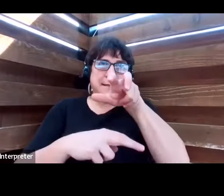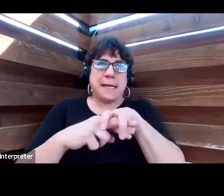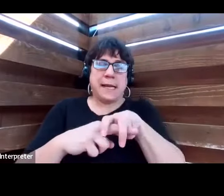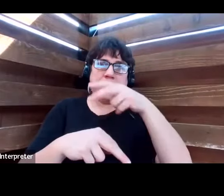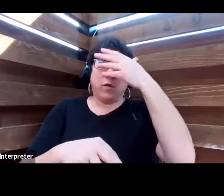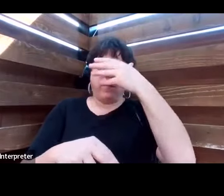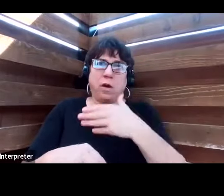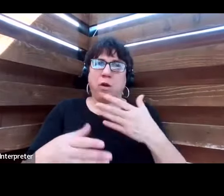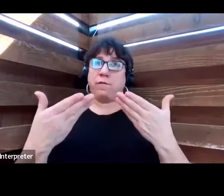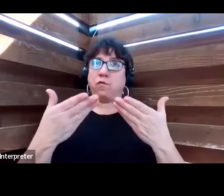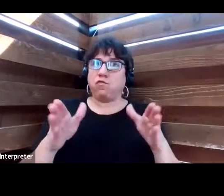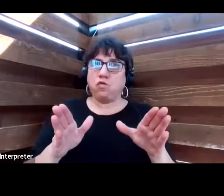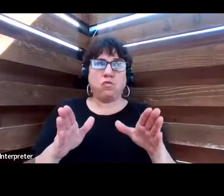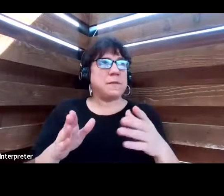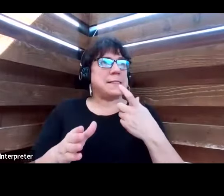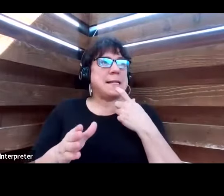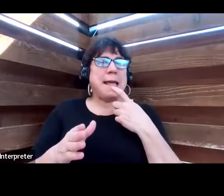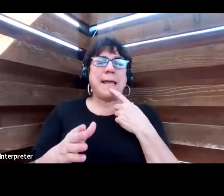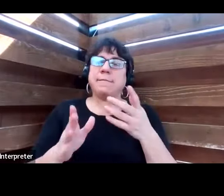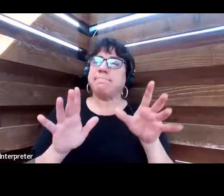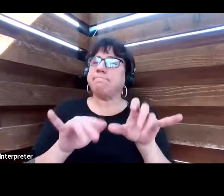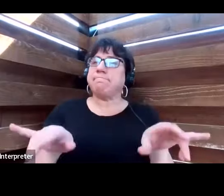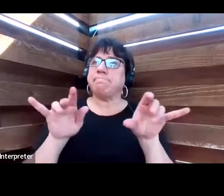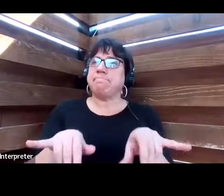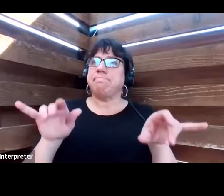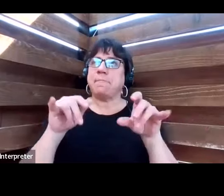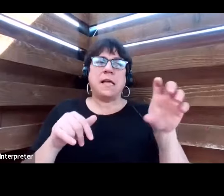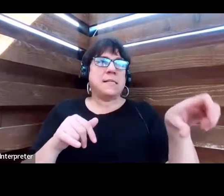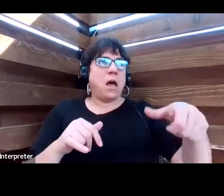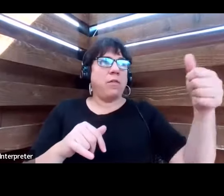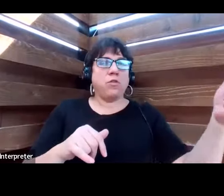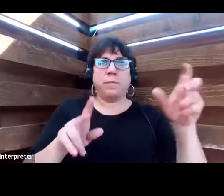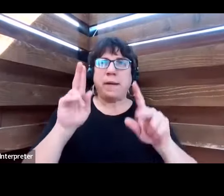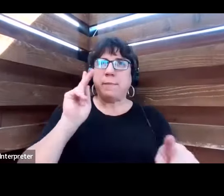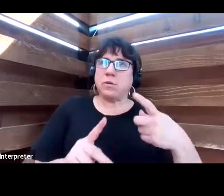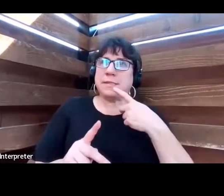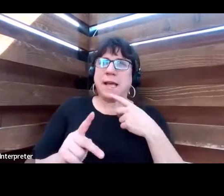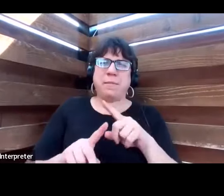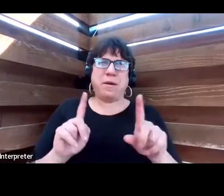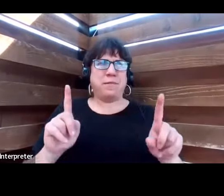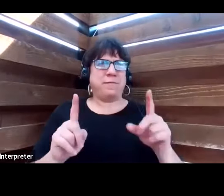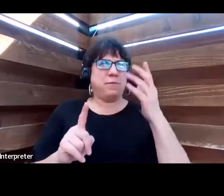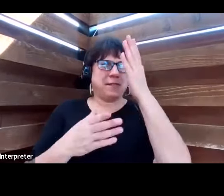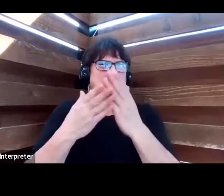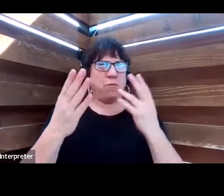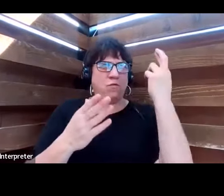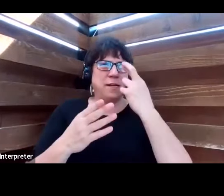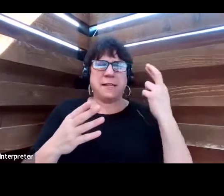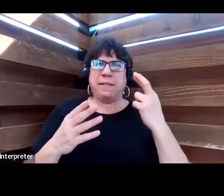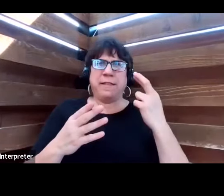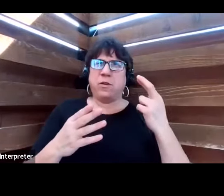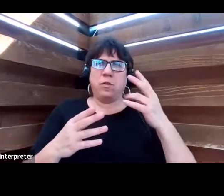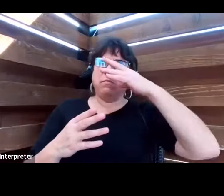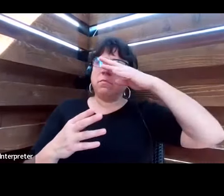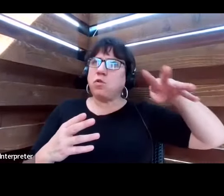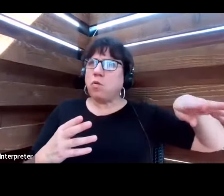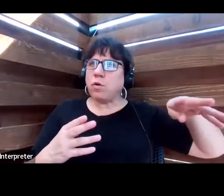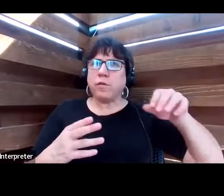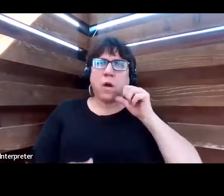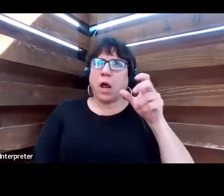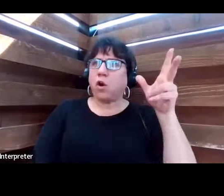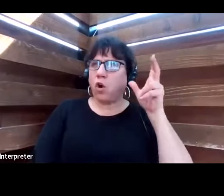room and saying the same thing that others say, but for some reason they get shut out and they're not heard.